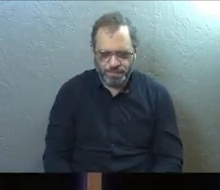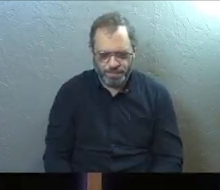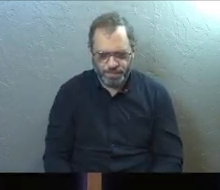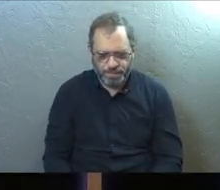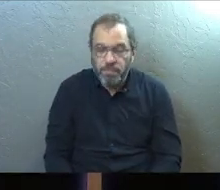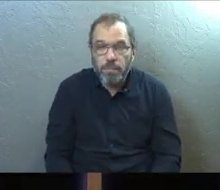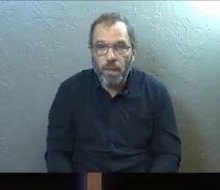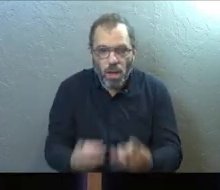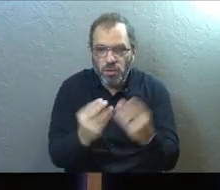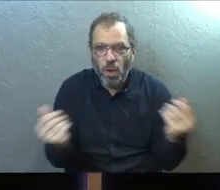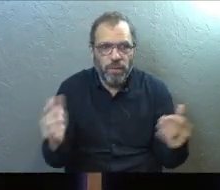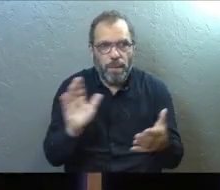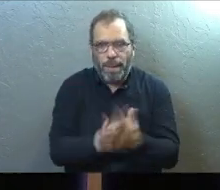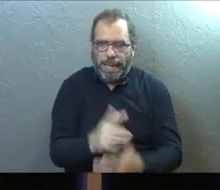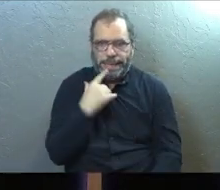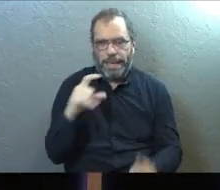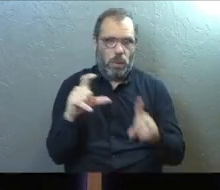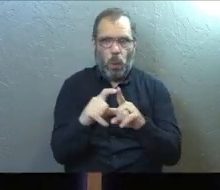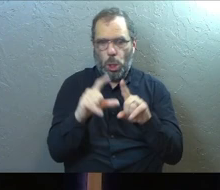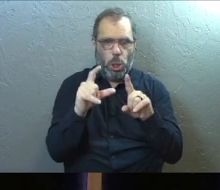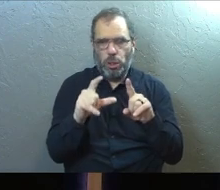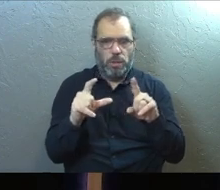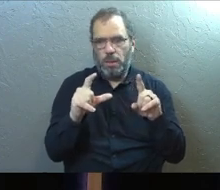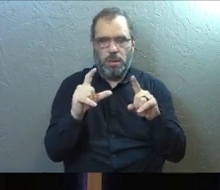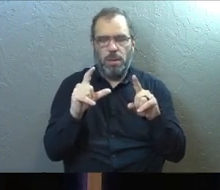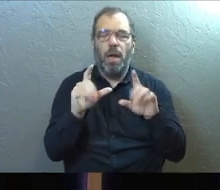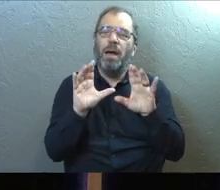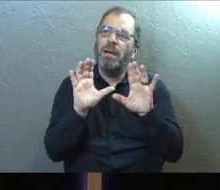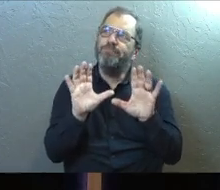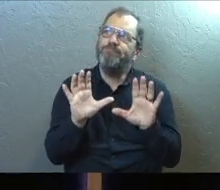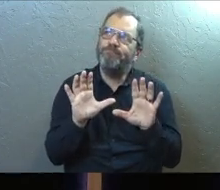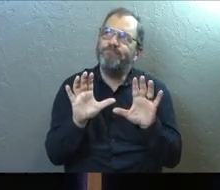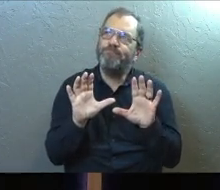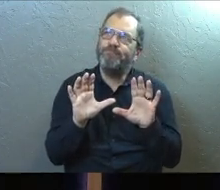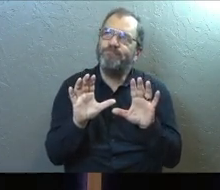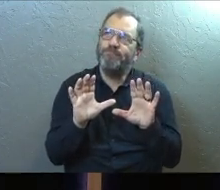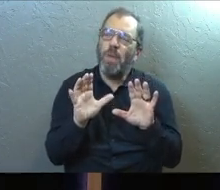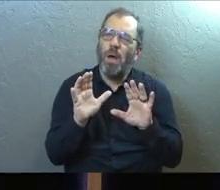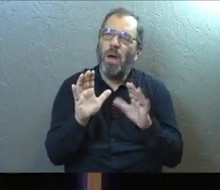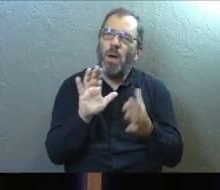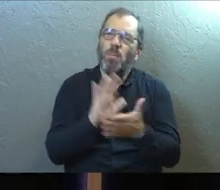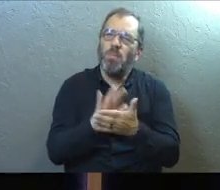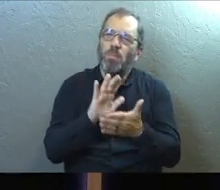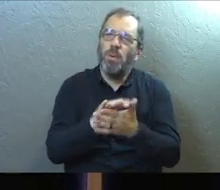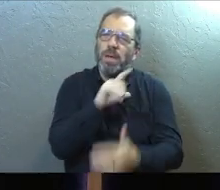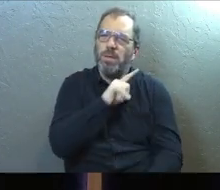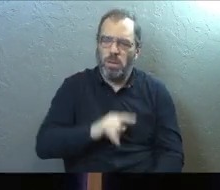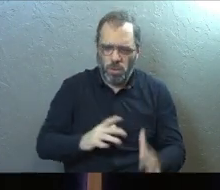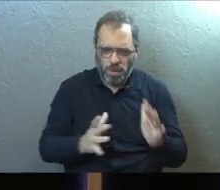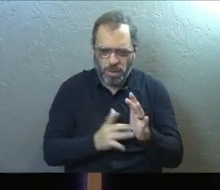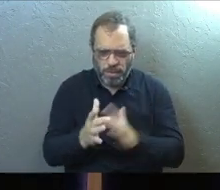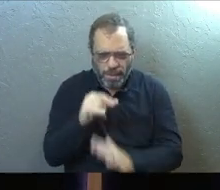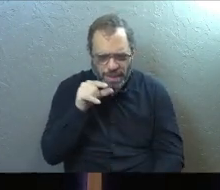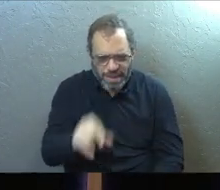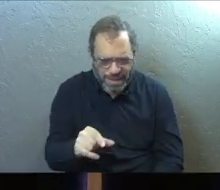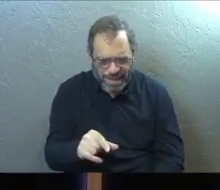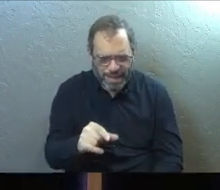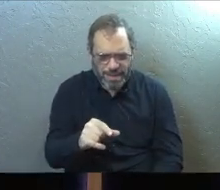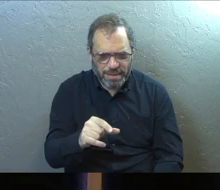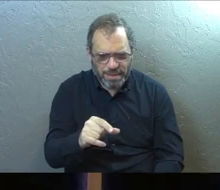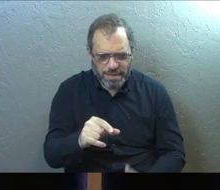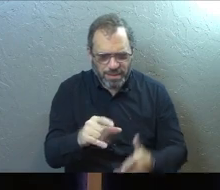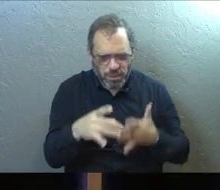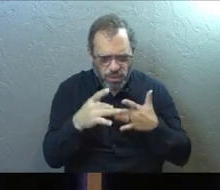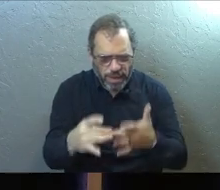We didn't solve it just by saying it. Although praise God for the scripture that says, this is the direction